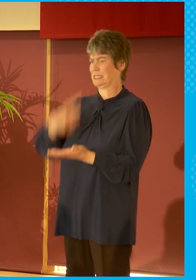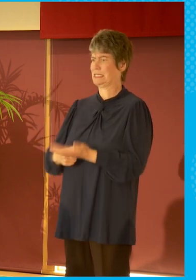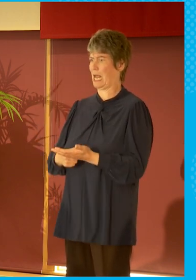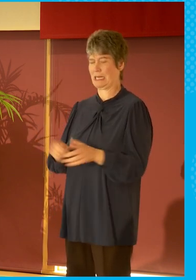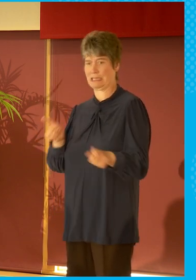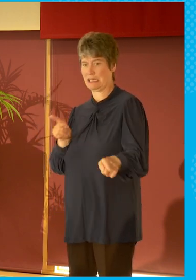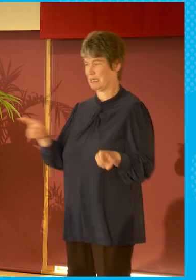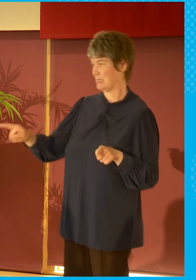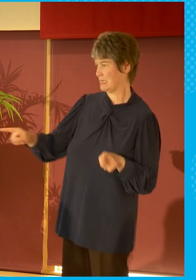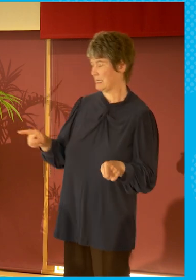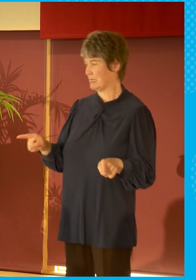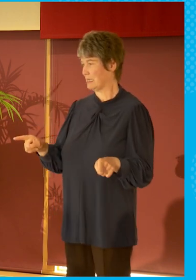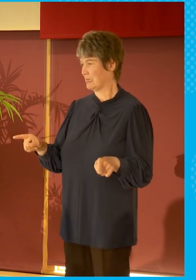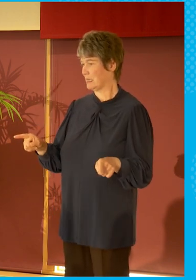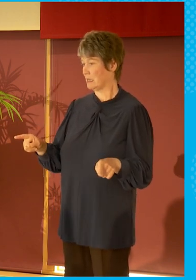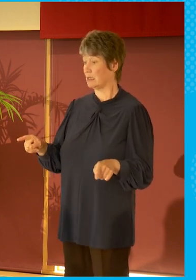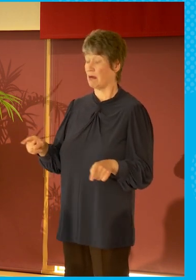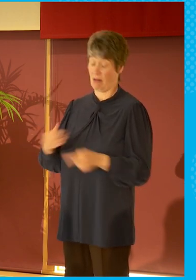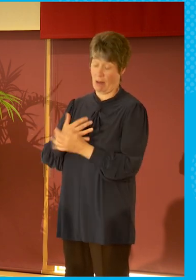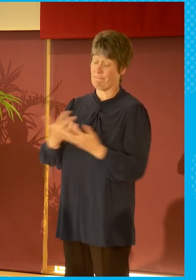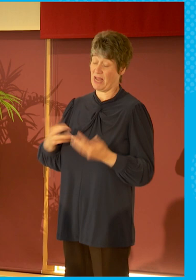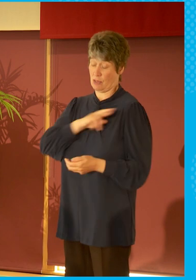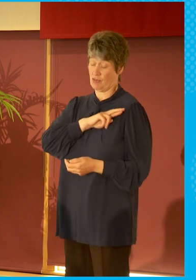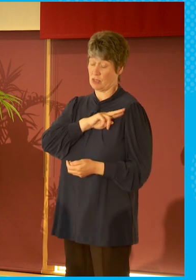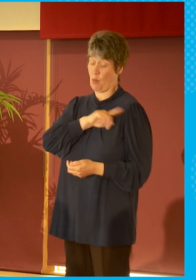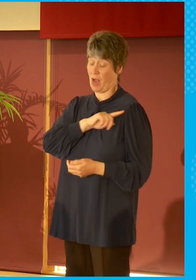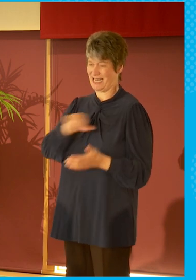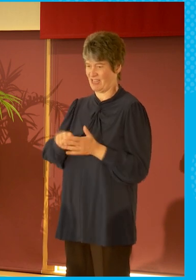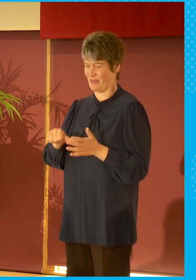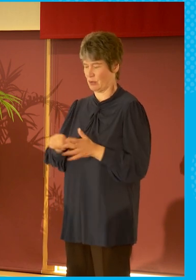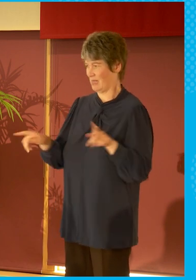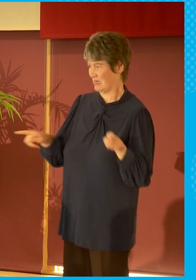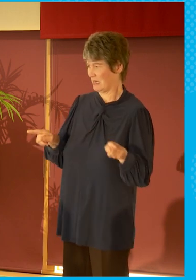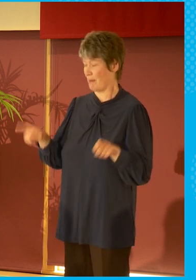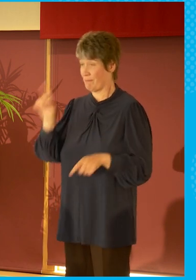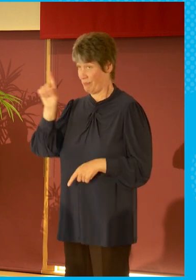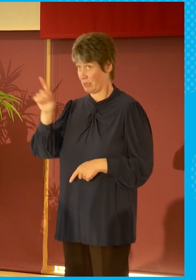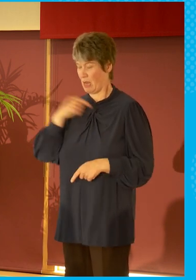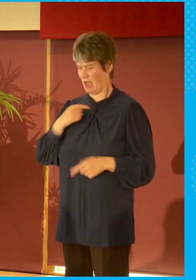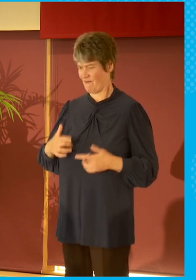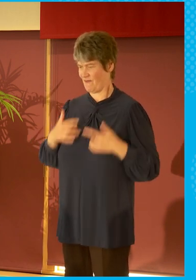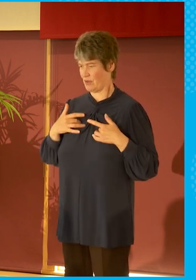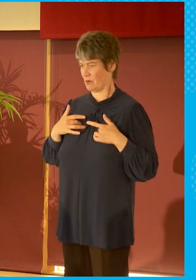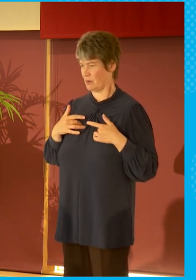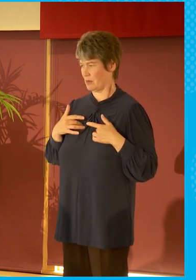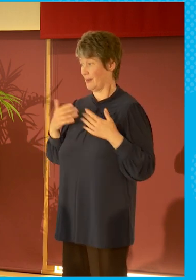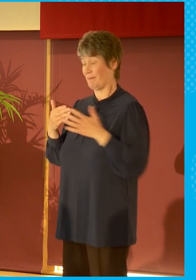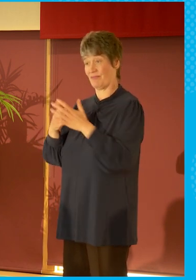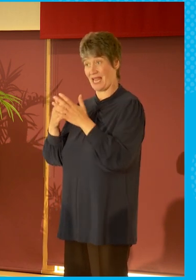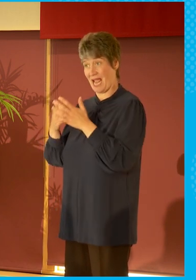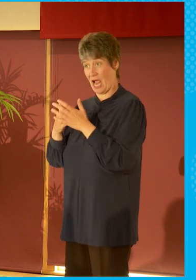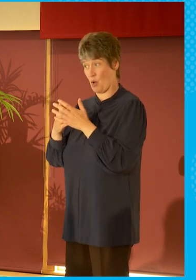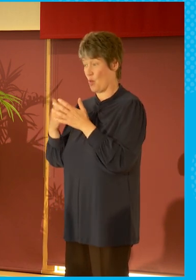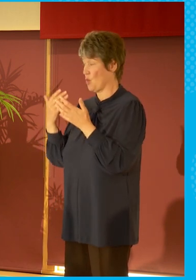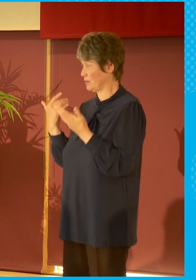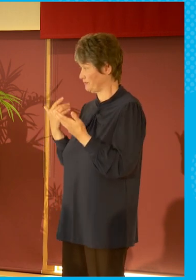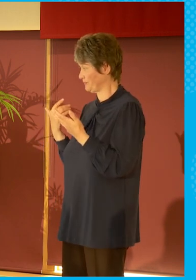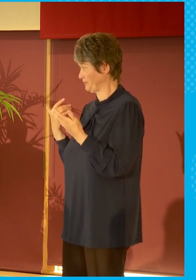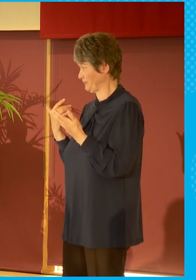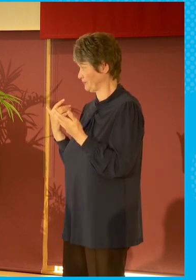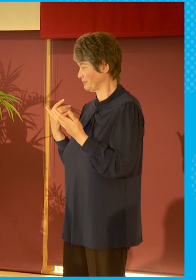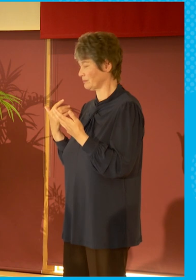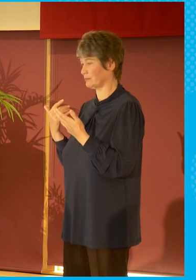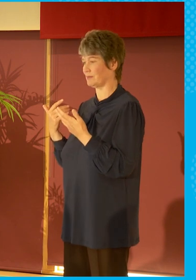It's difficult to decide for many reasons, but one of the reasons is that generations have now grown up without a sense of what